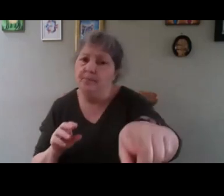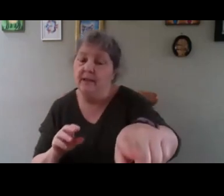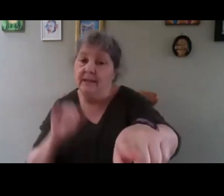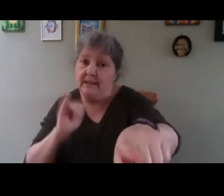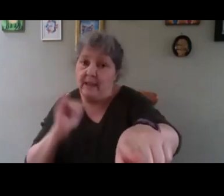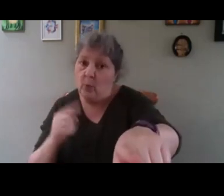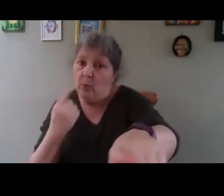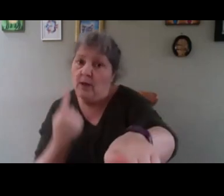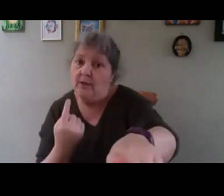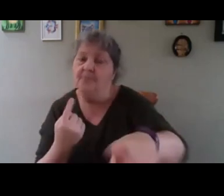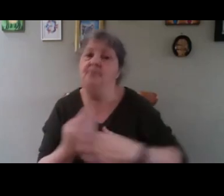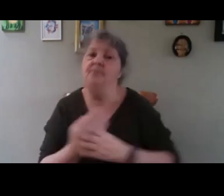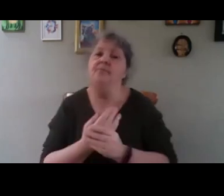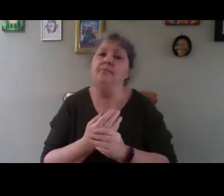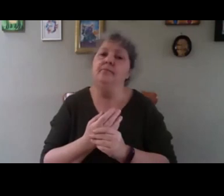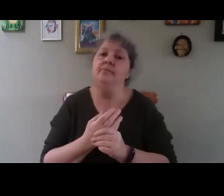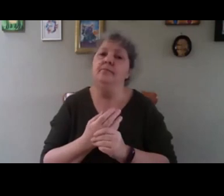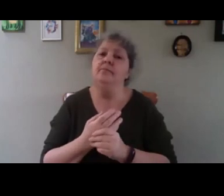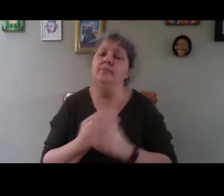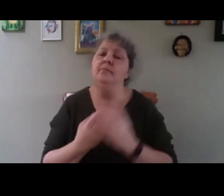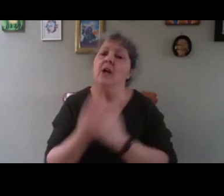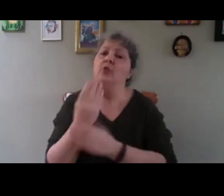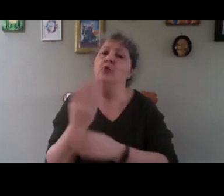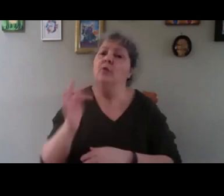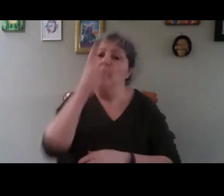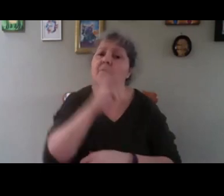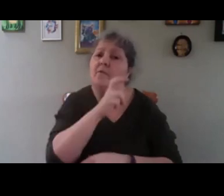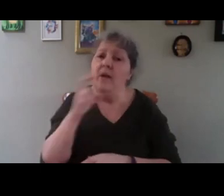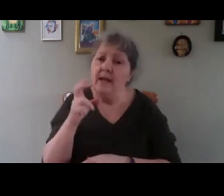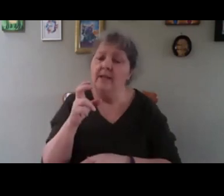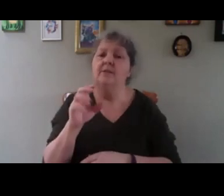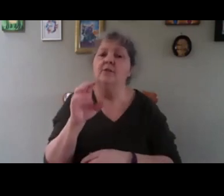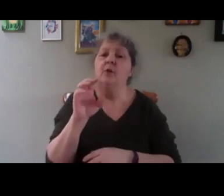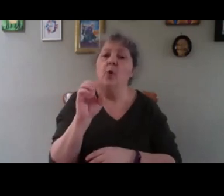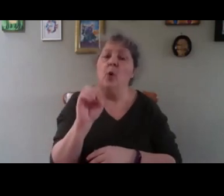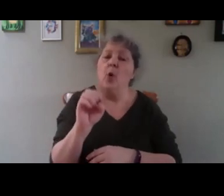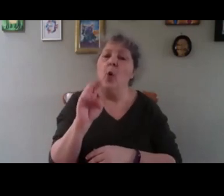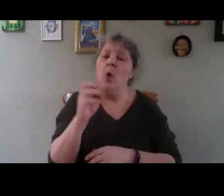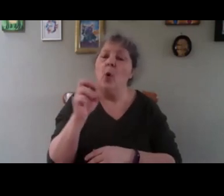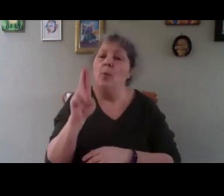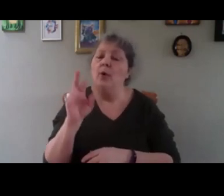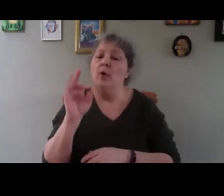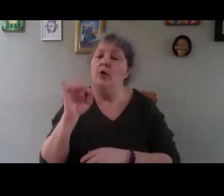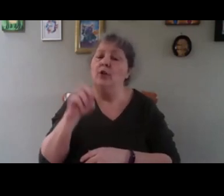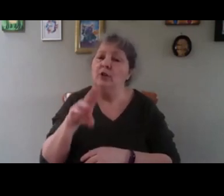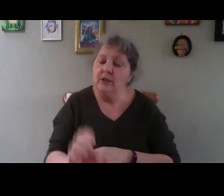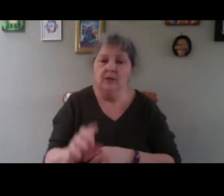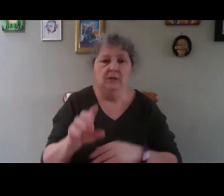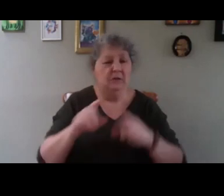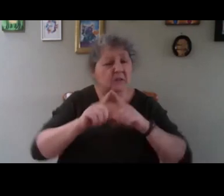I grow a lot of varieties from France, aubergine, different type of peppers,